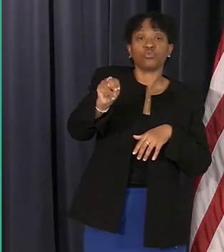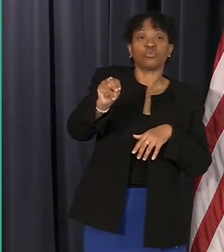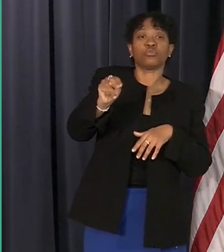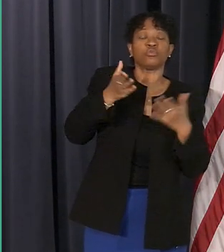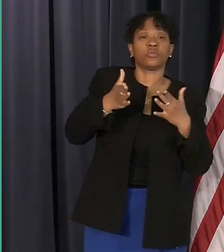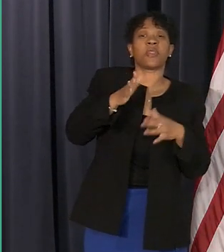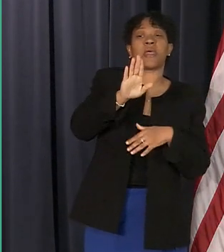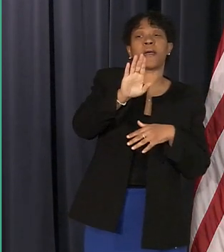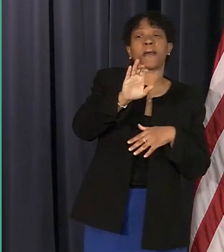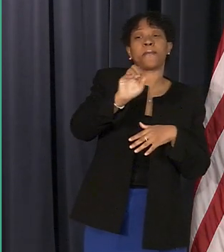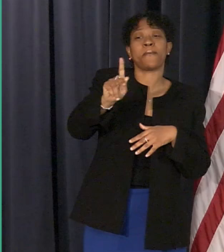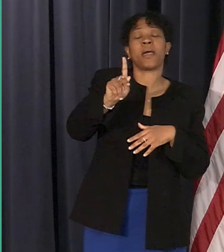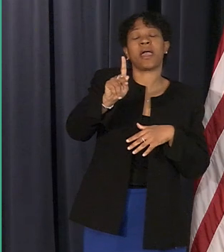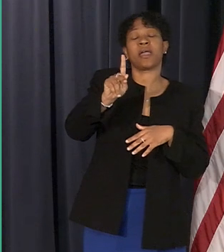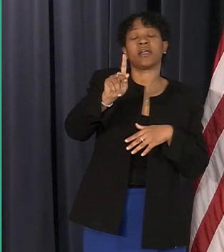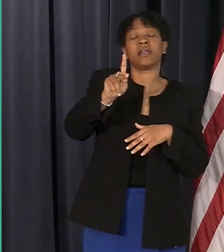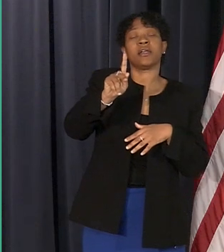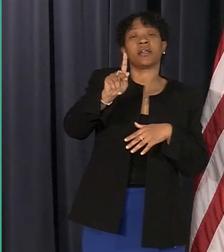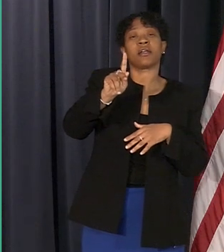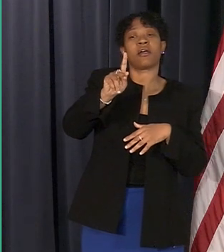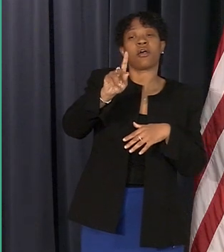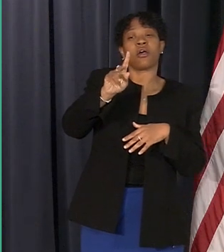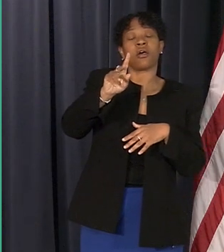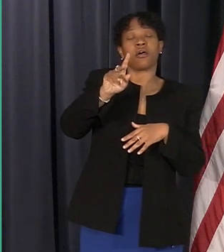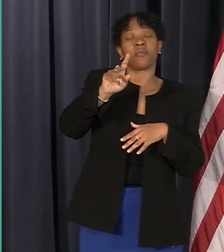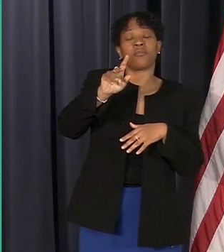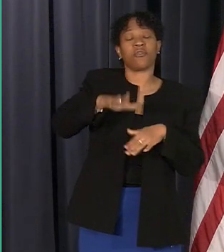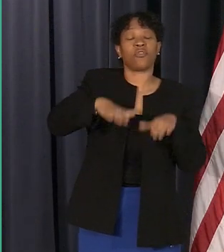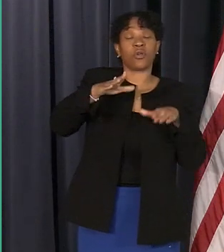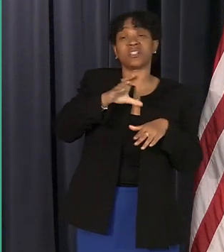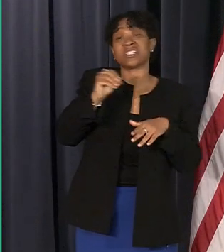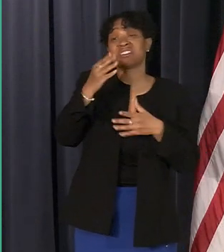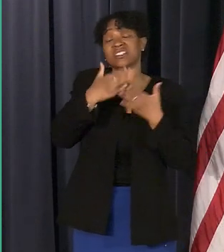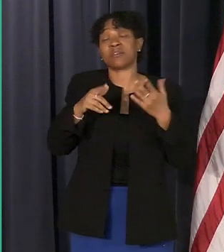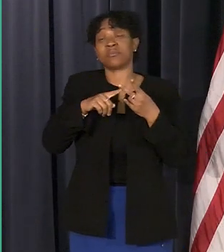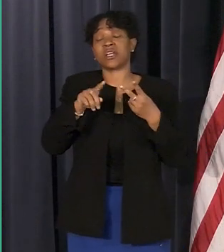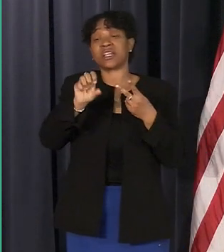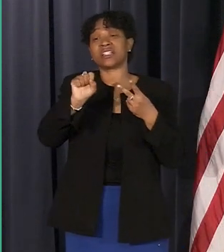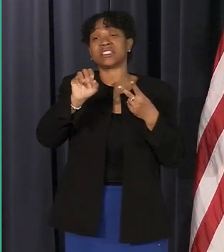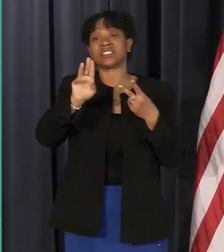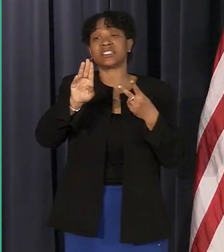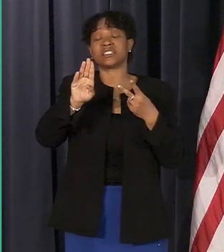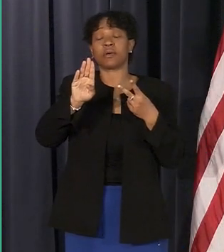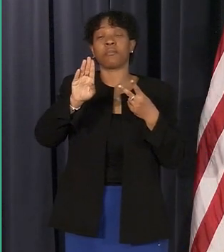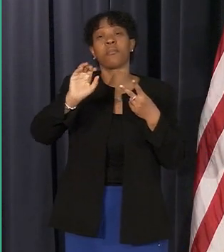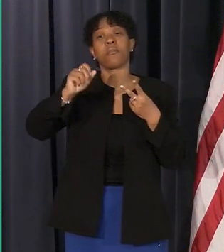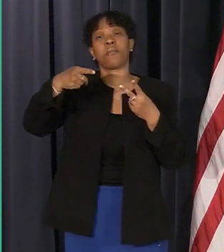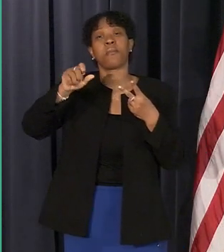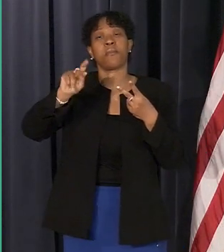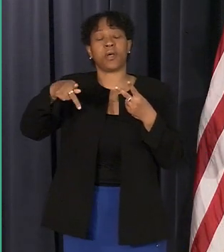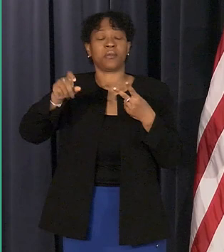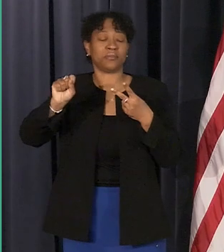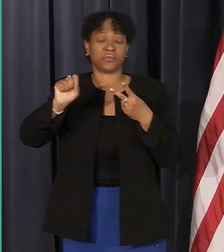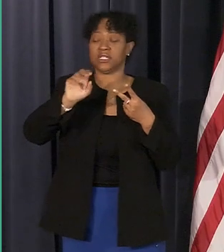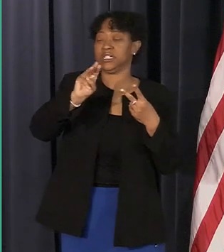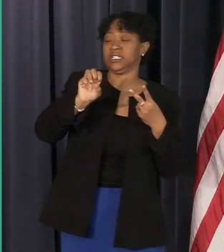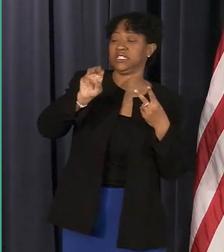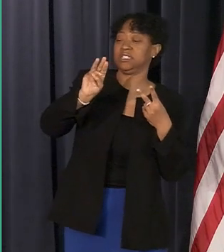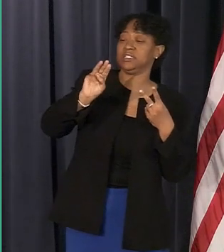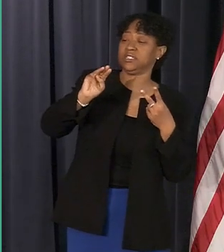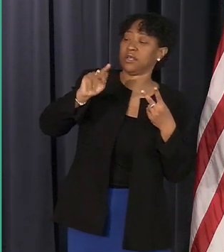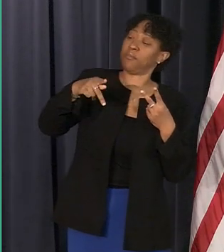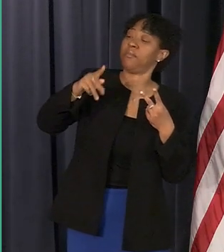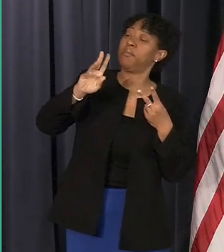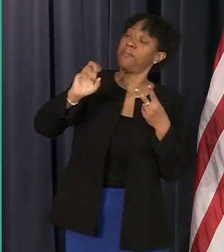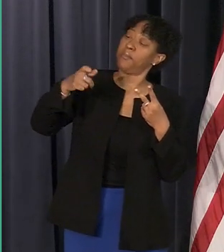already done uh some pumps uh there are others who've never heard of them so if you ask us in about 90 days we'll